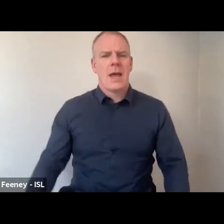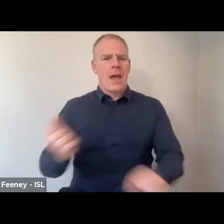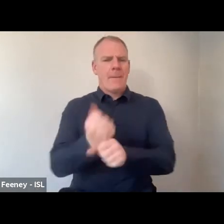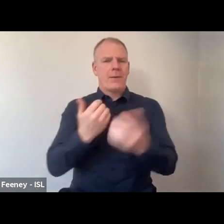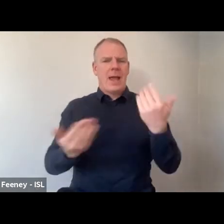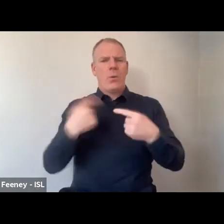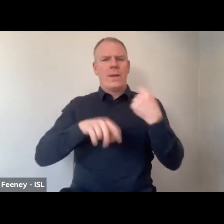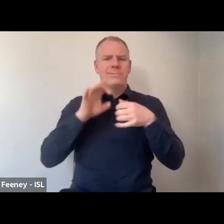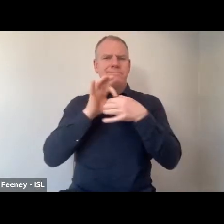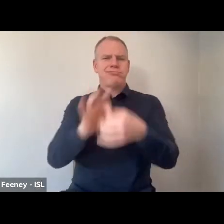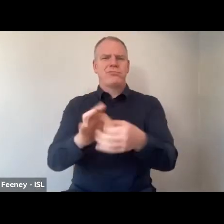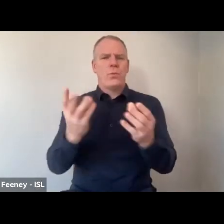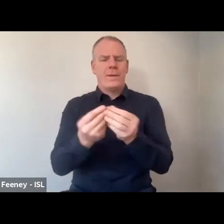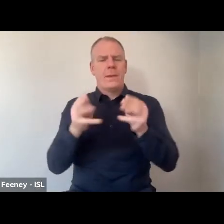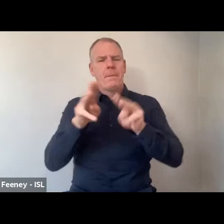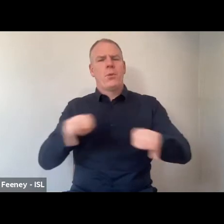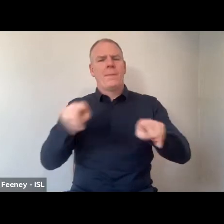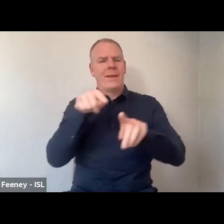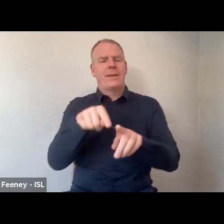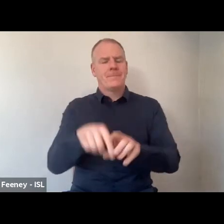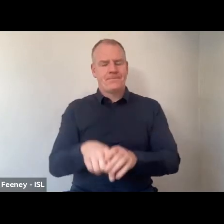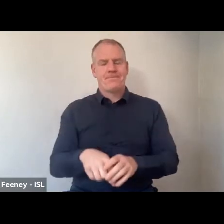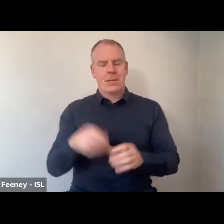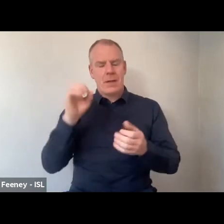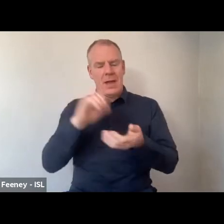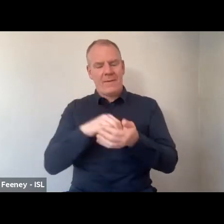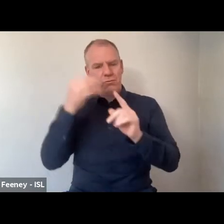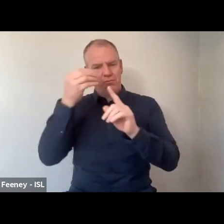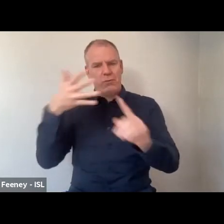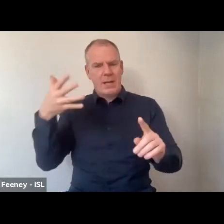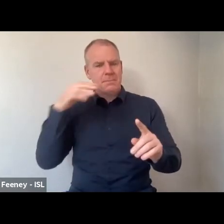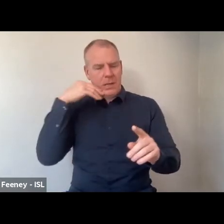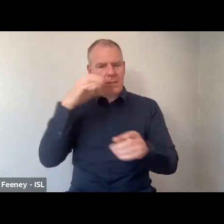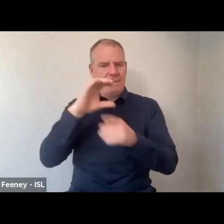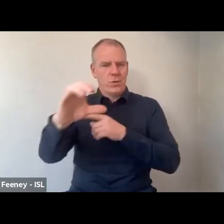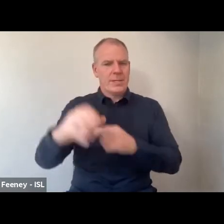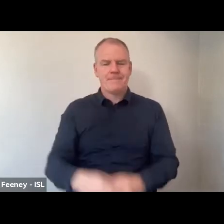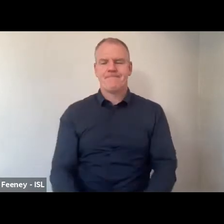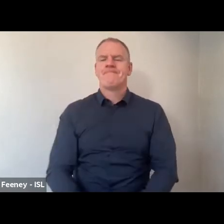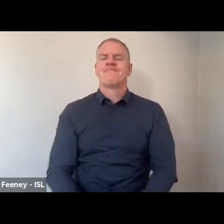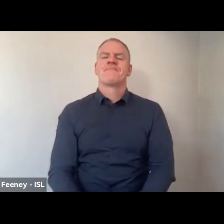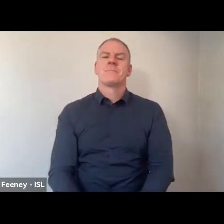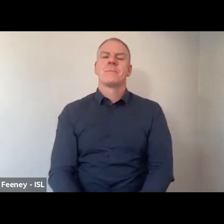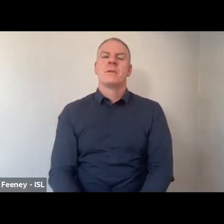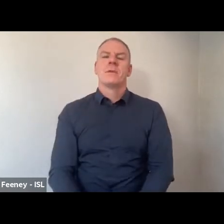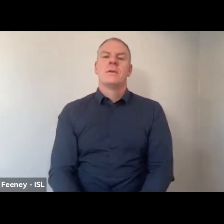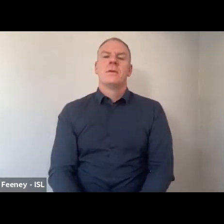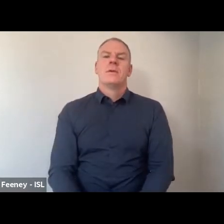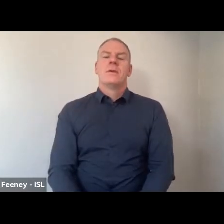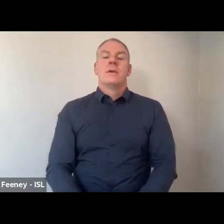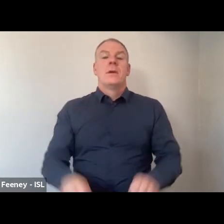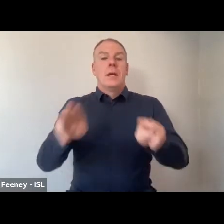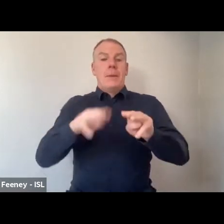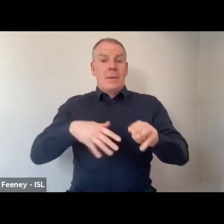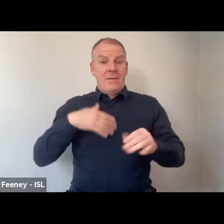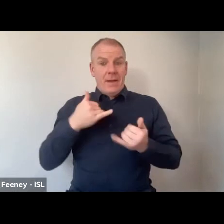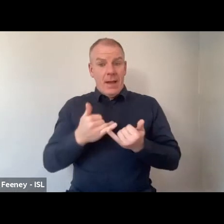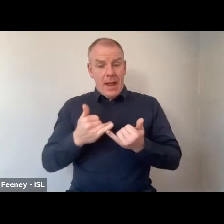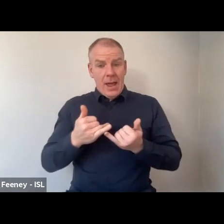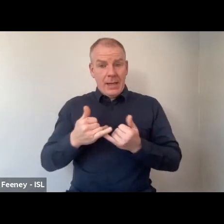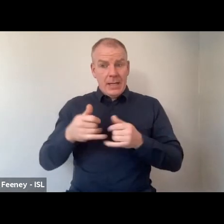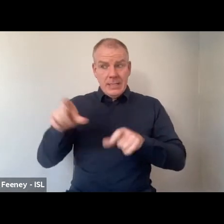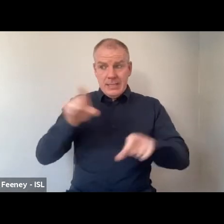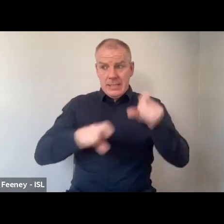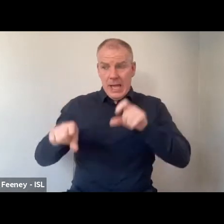public and for us to recognize that as a funding agency in the system. The public also believes that scientists have a